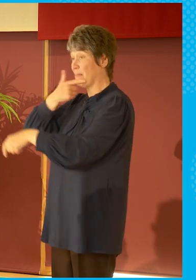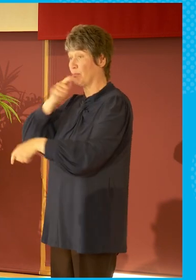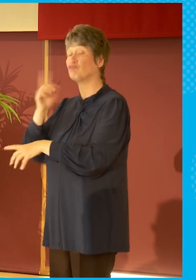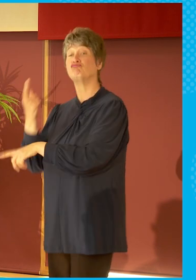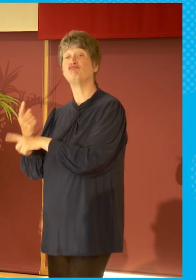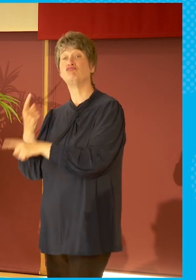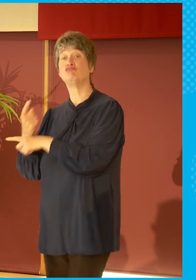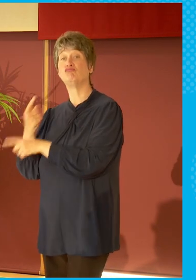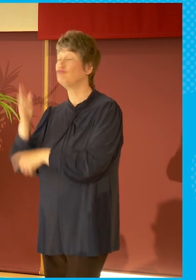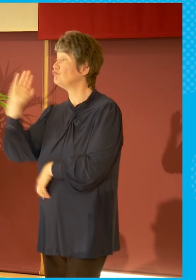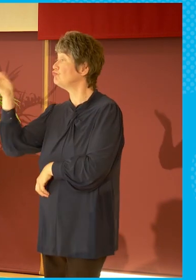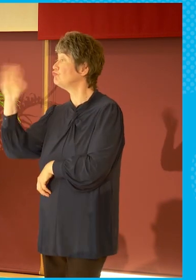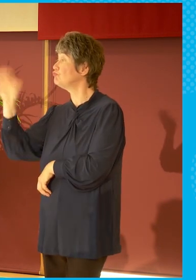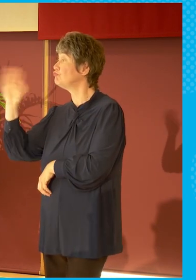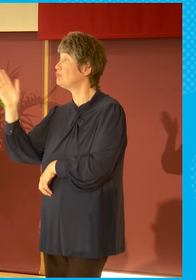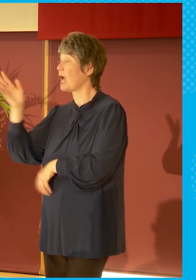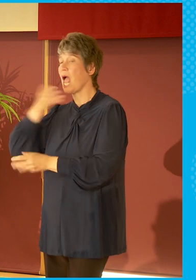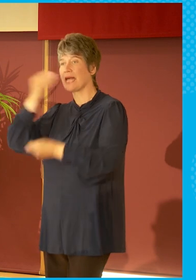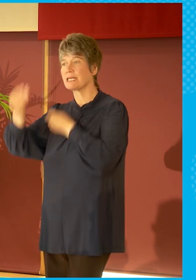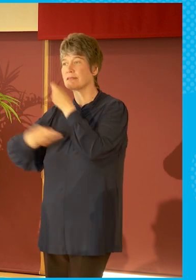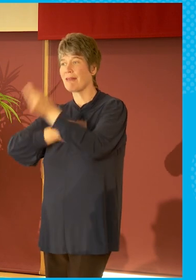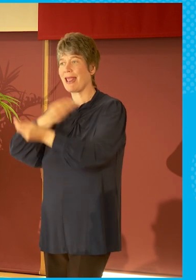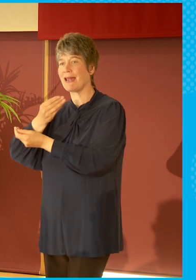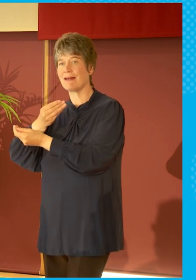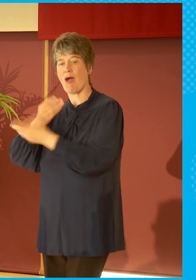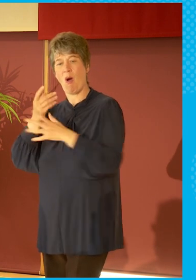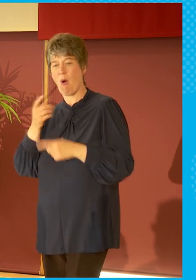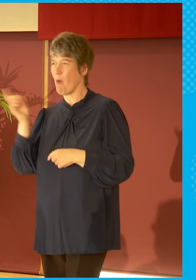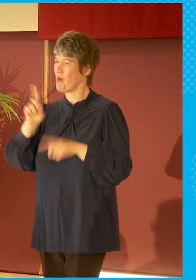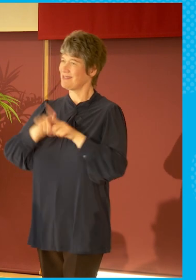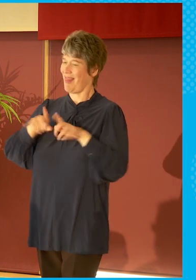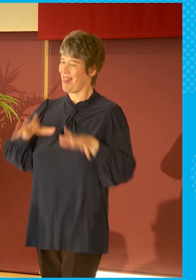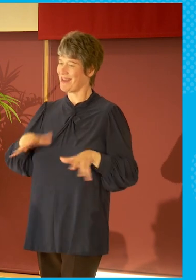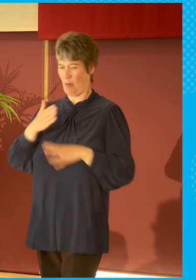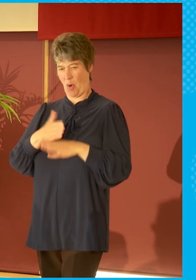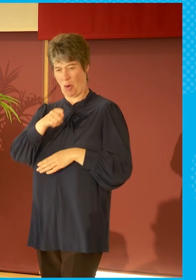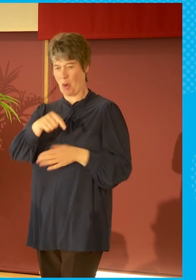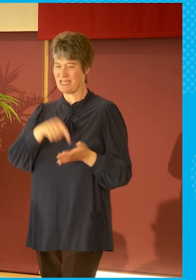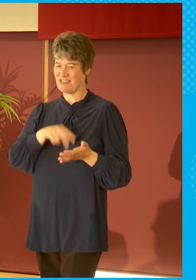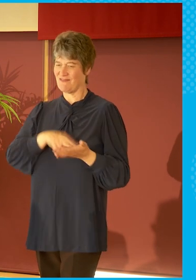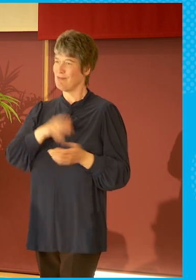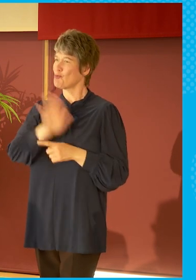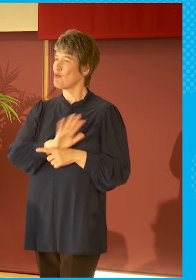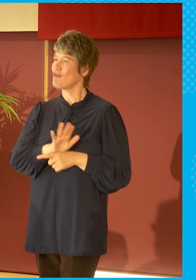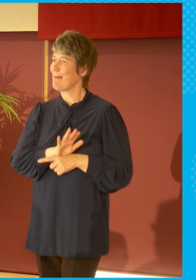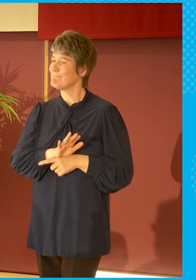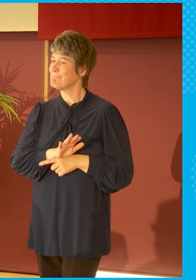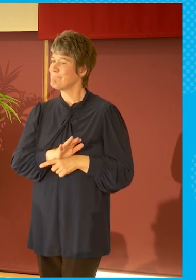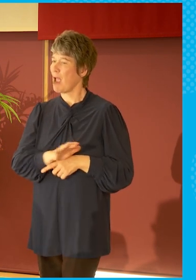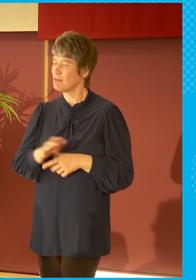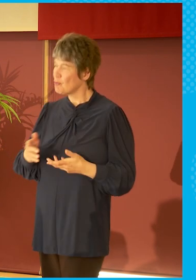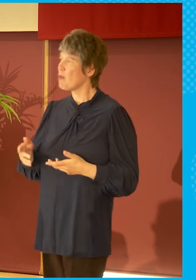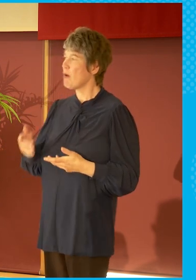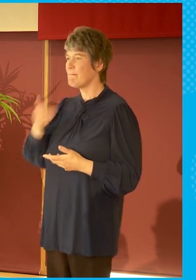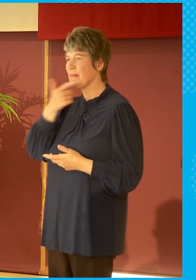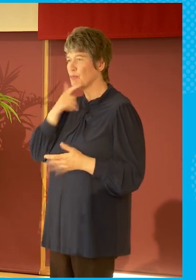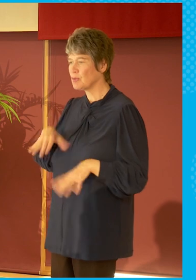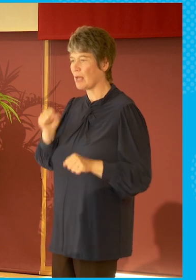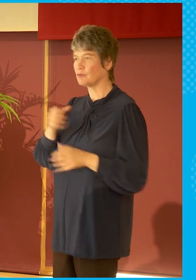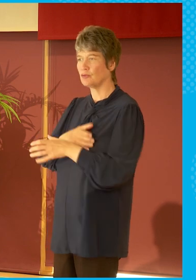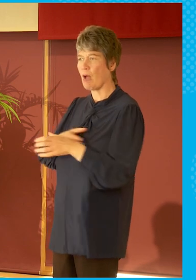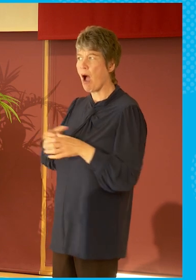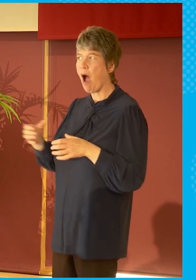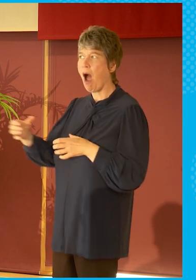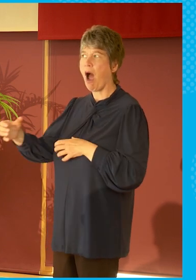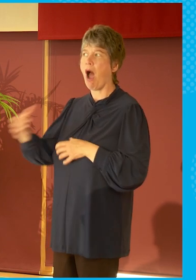talk to people and they say, look, this is what it's like going on a program. Here's what you can do. Here's how you can get your message over. So that's the training side of it.